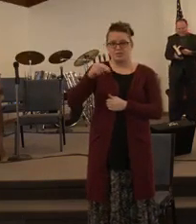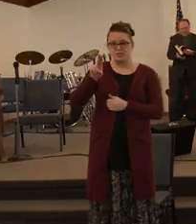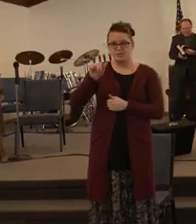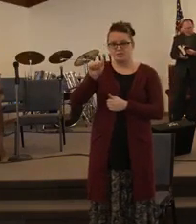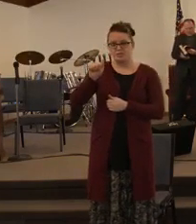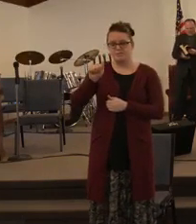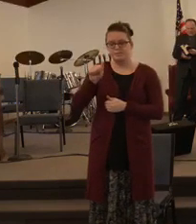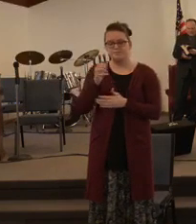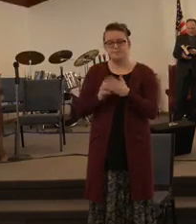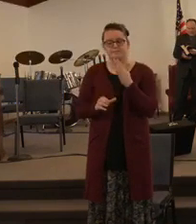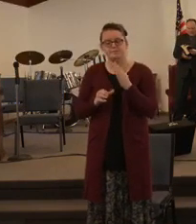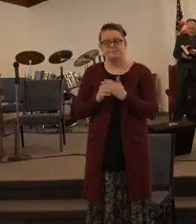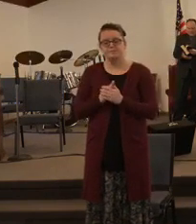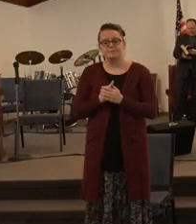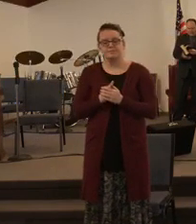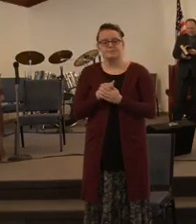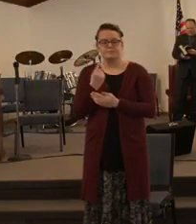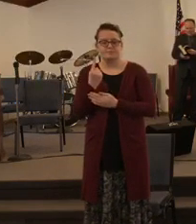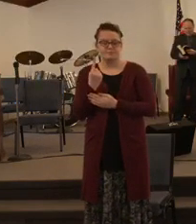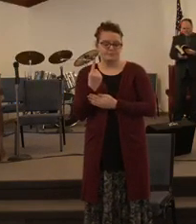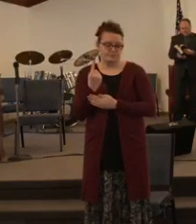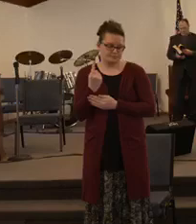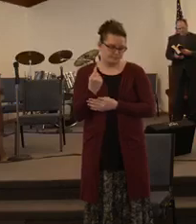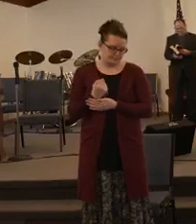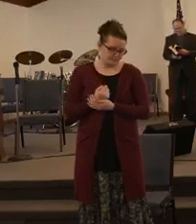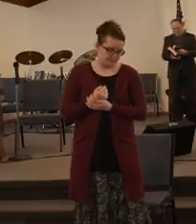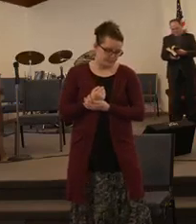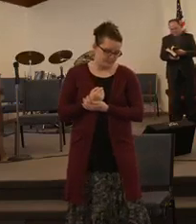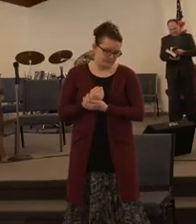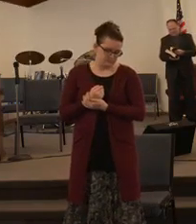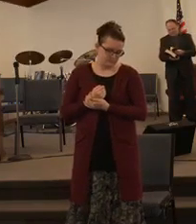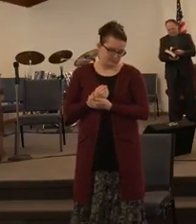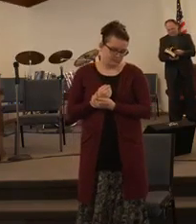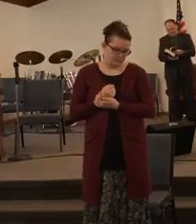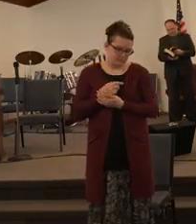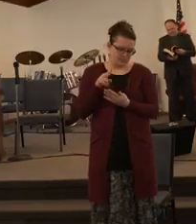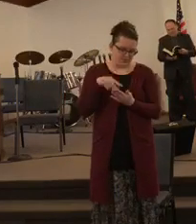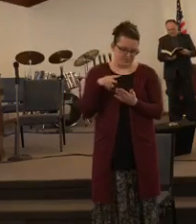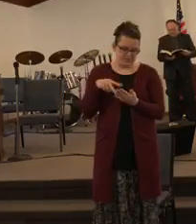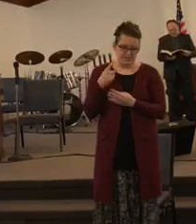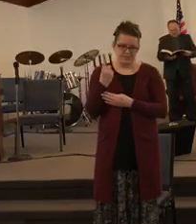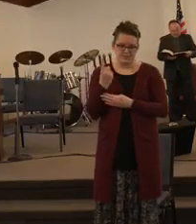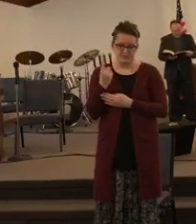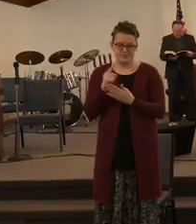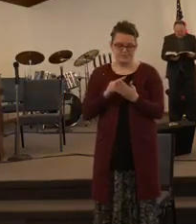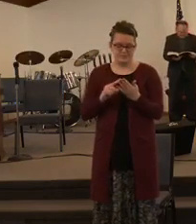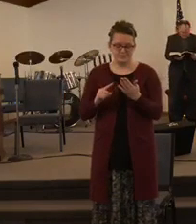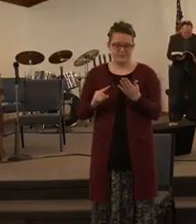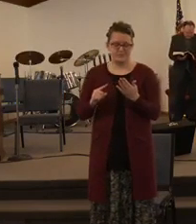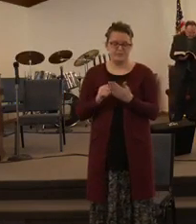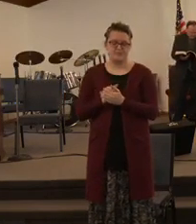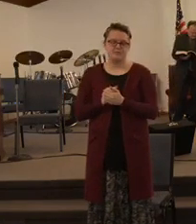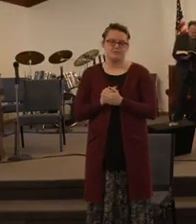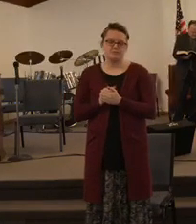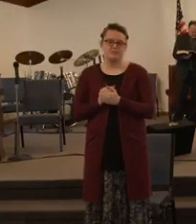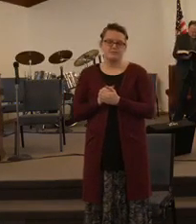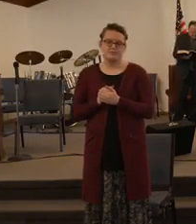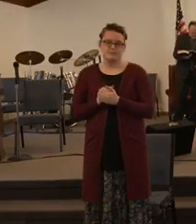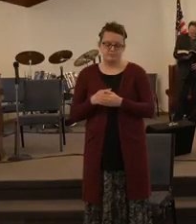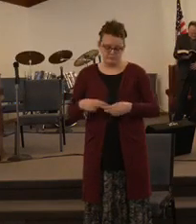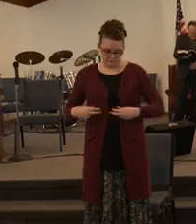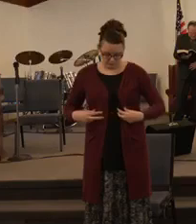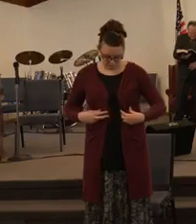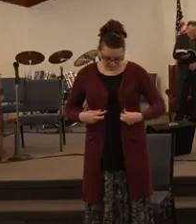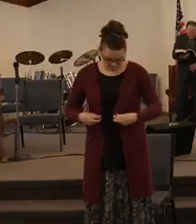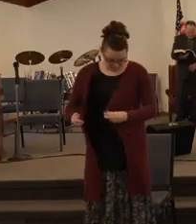Joshua chapter 1. Joshua chapter 1. I'm going to read two verses of Scripture in your hearing from this